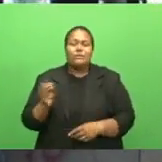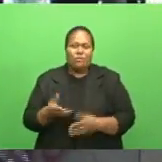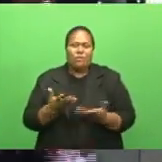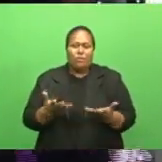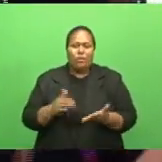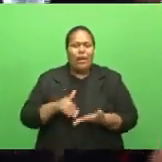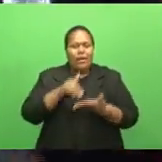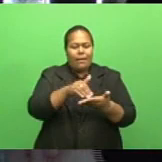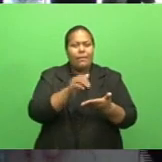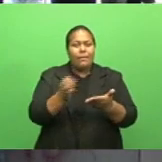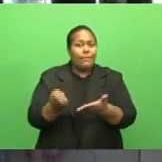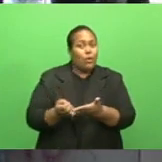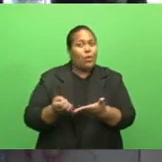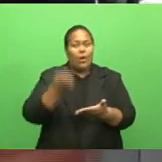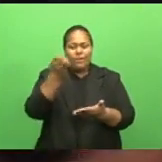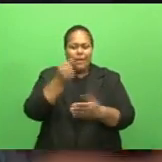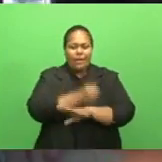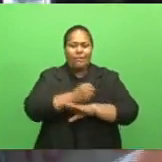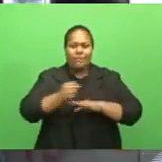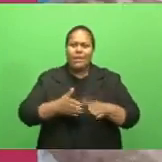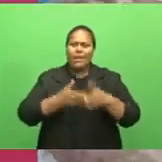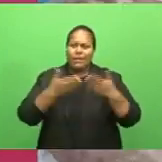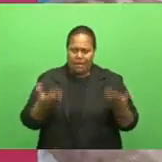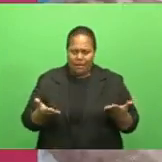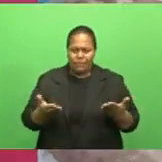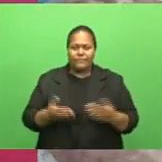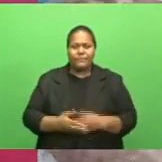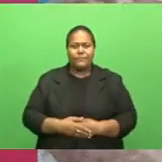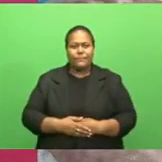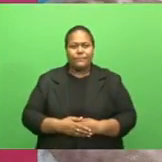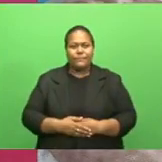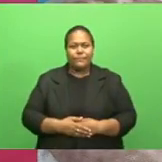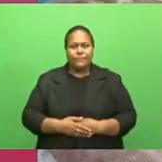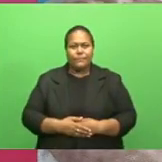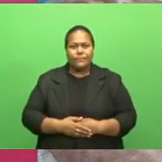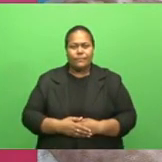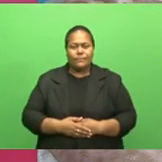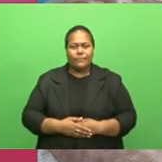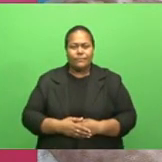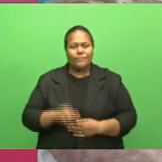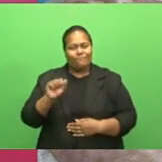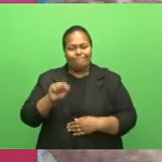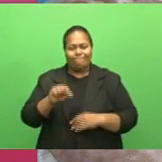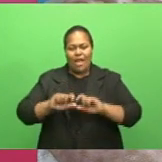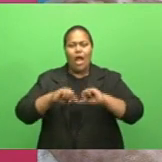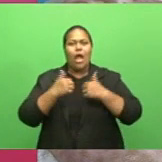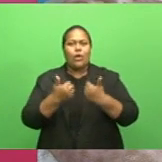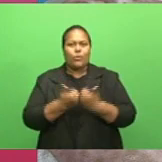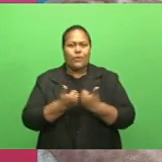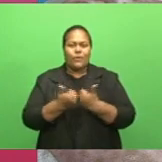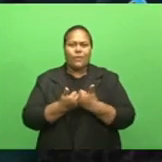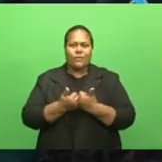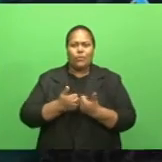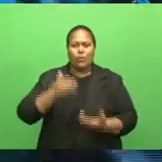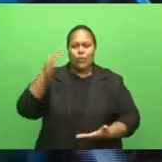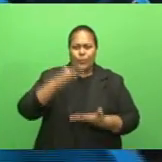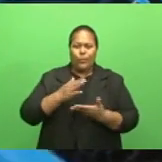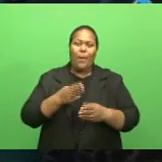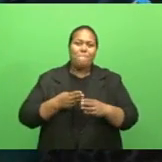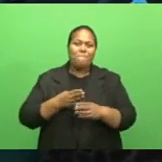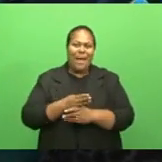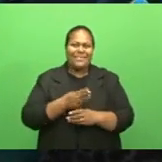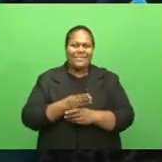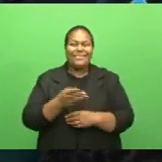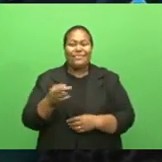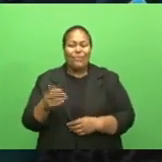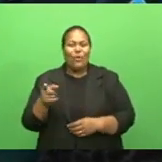has decided to reduce the amounts that the ban will be left in place. The minister says